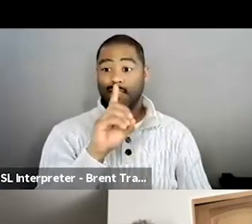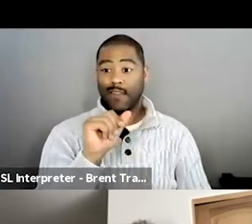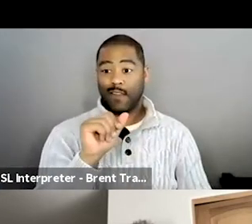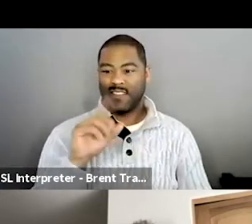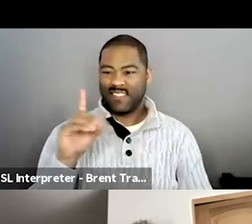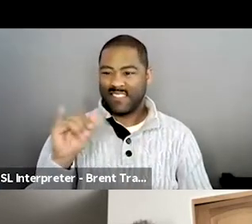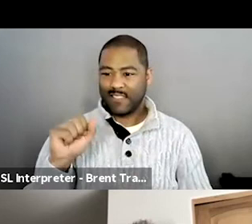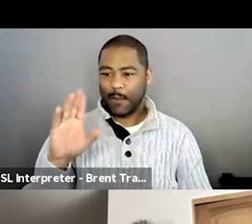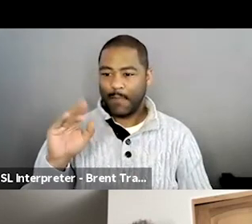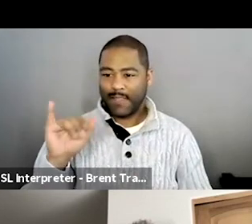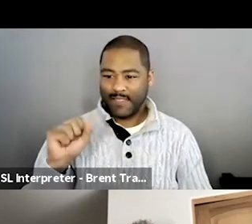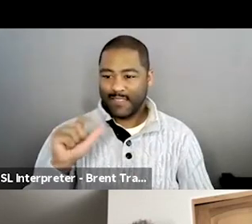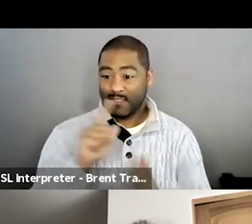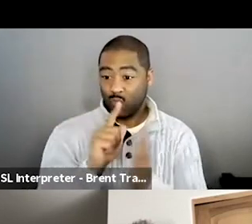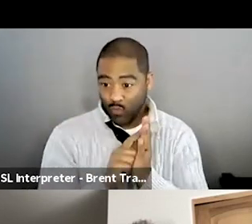um, back in